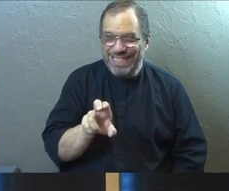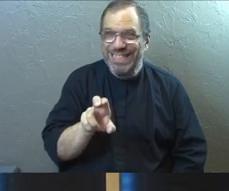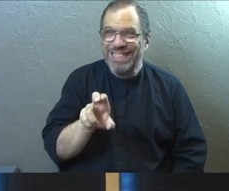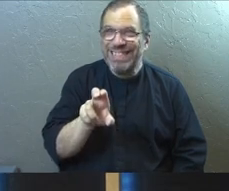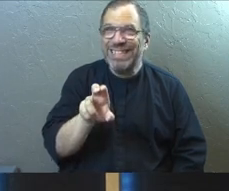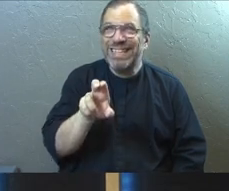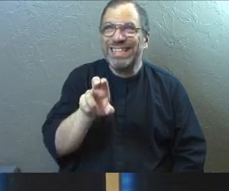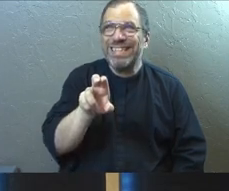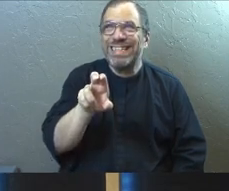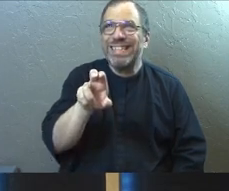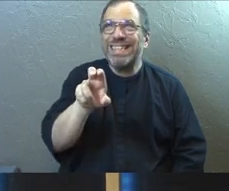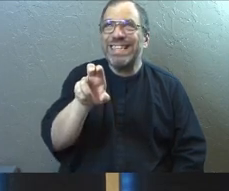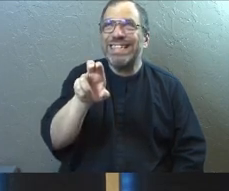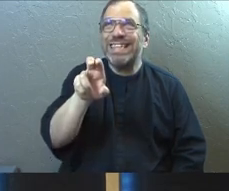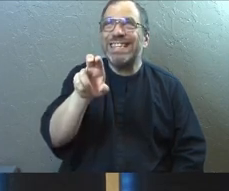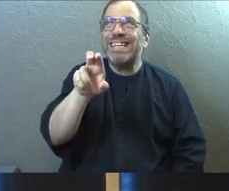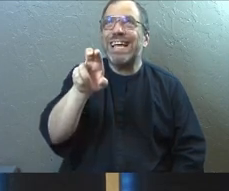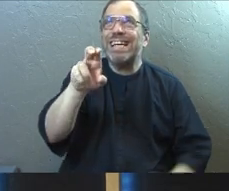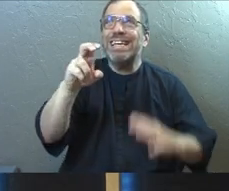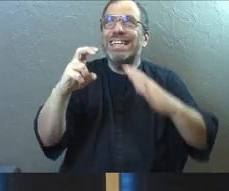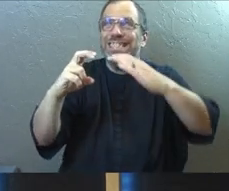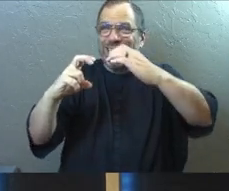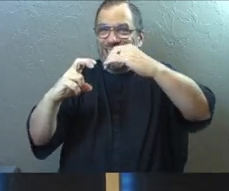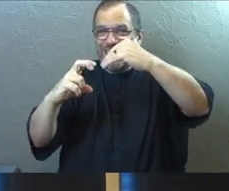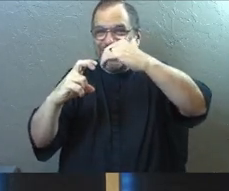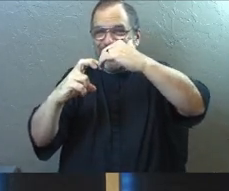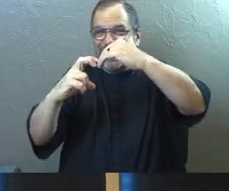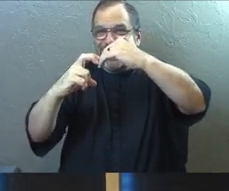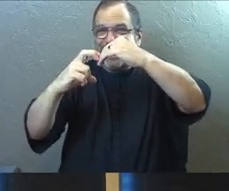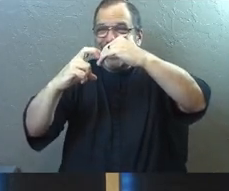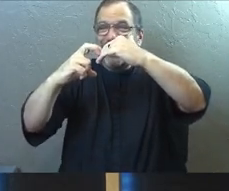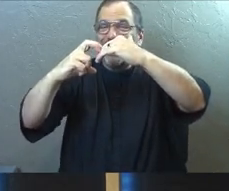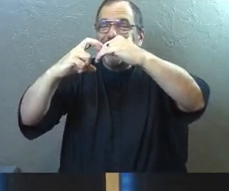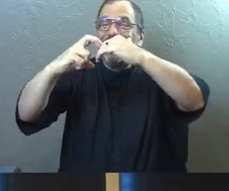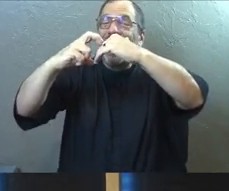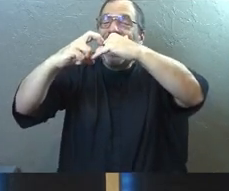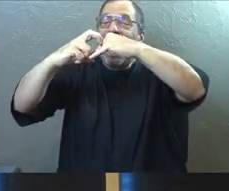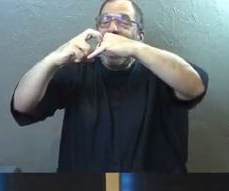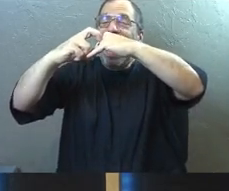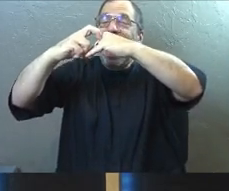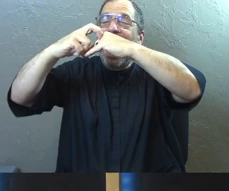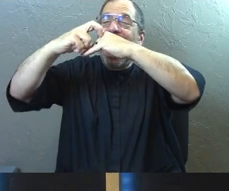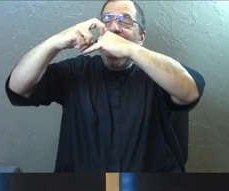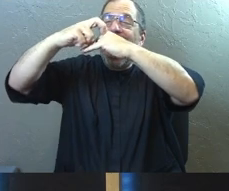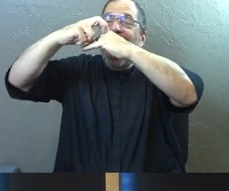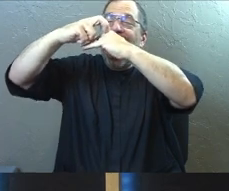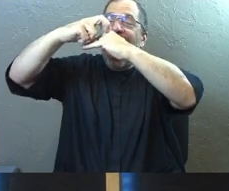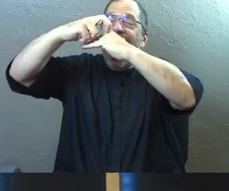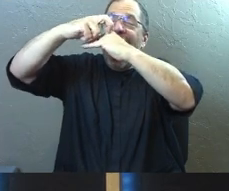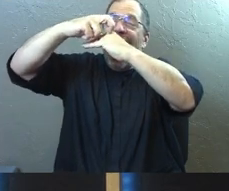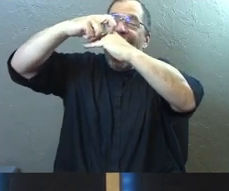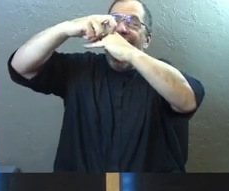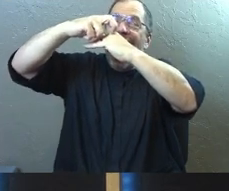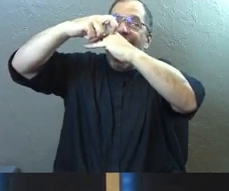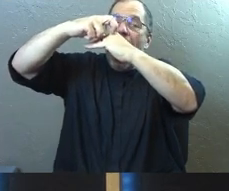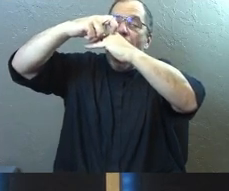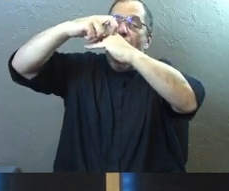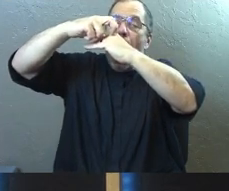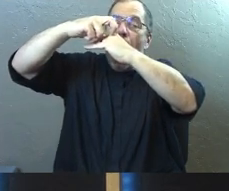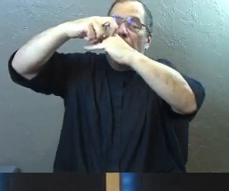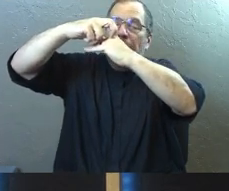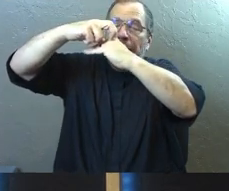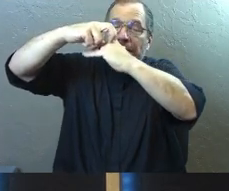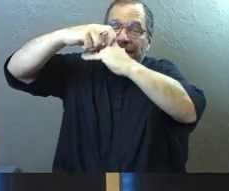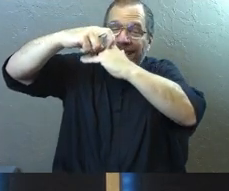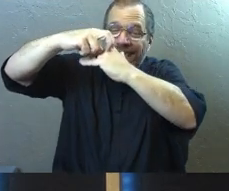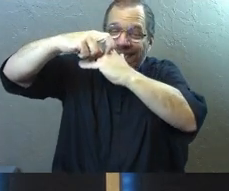right before you crest that peak there and there's a little bit of a sense in which